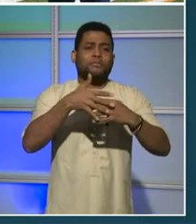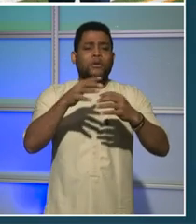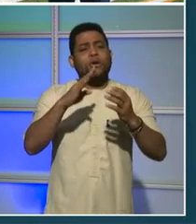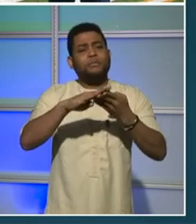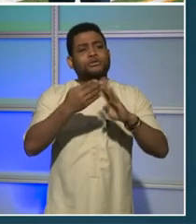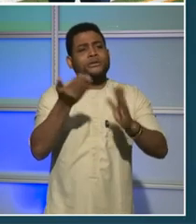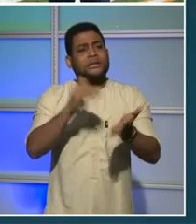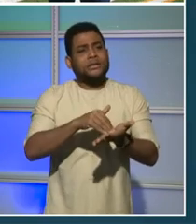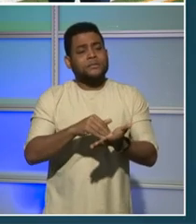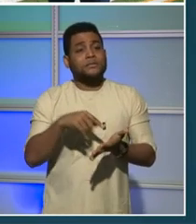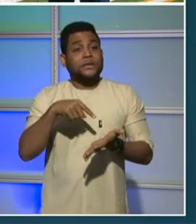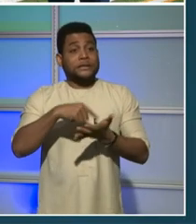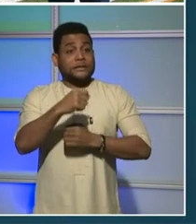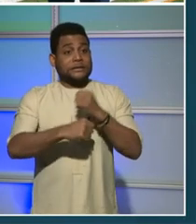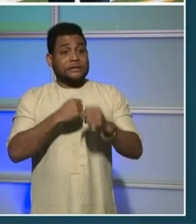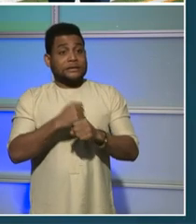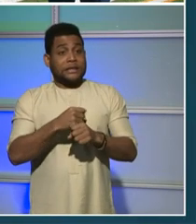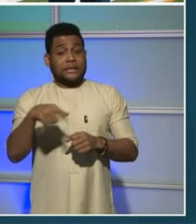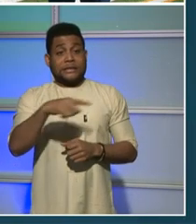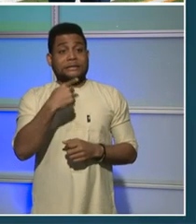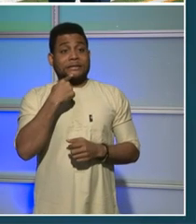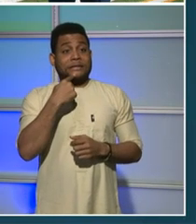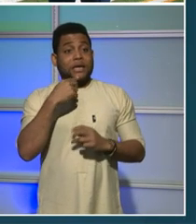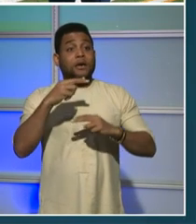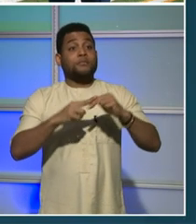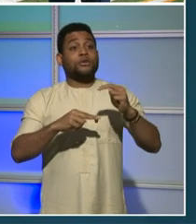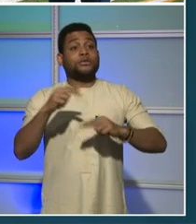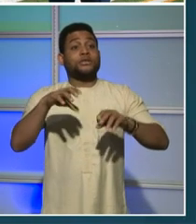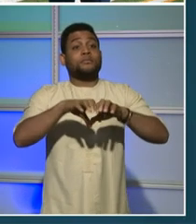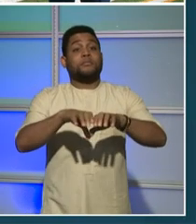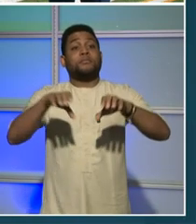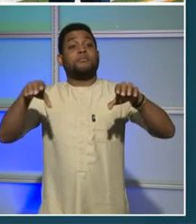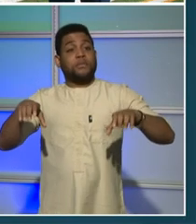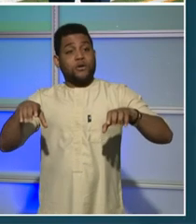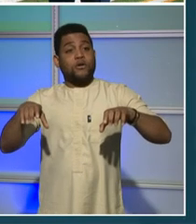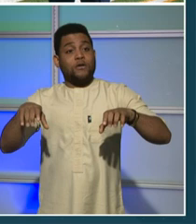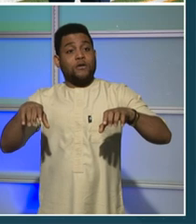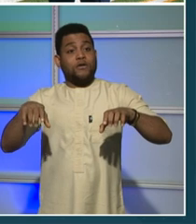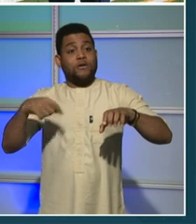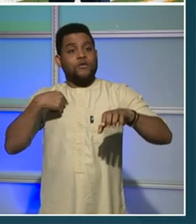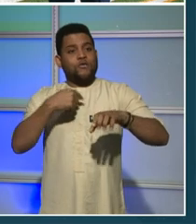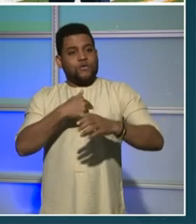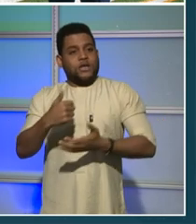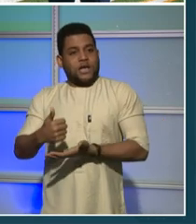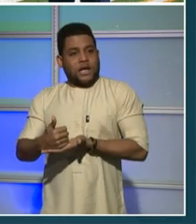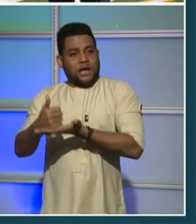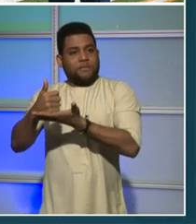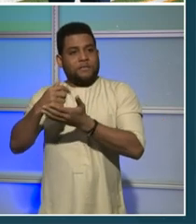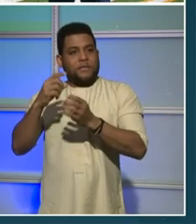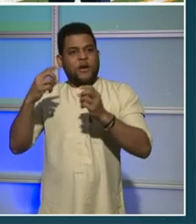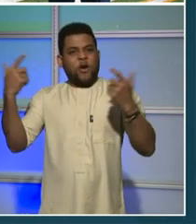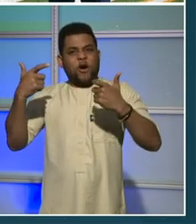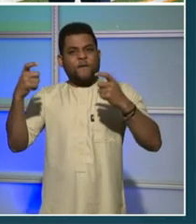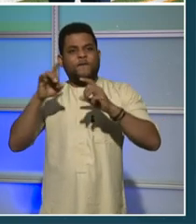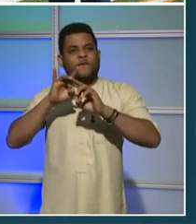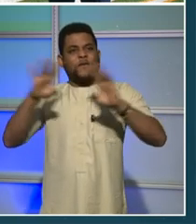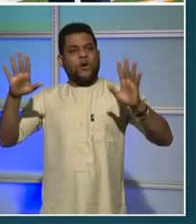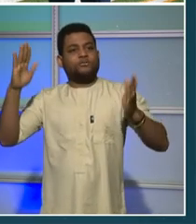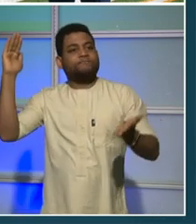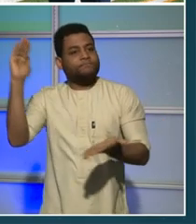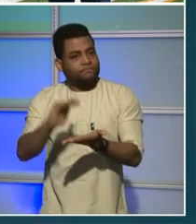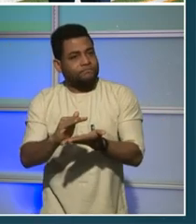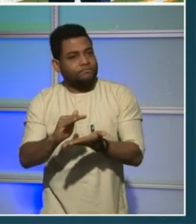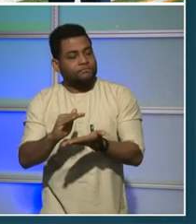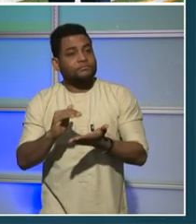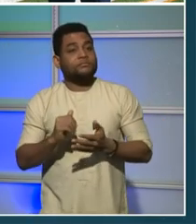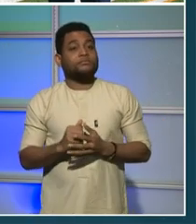the Building Blocks Initiative, we've been able to expand our gun violence reduction and interruption efforts through increased violence interrupters